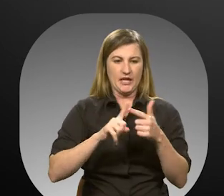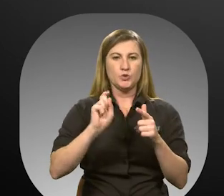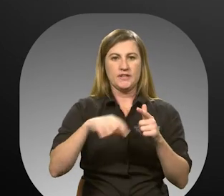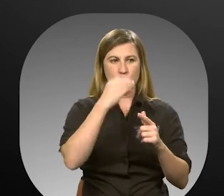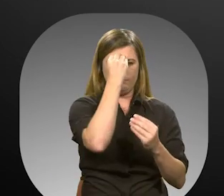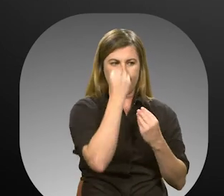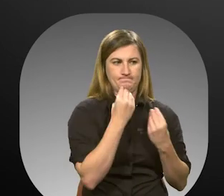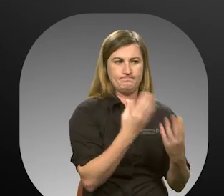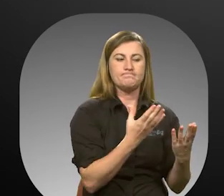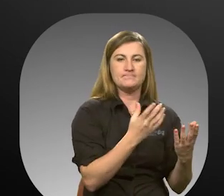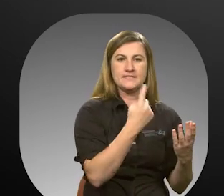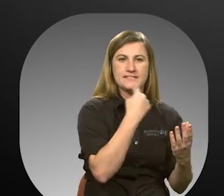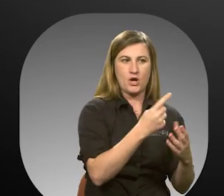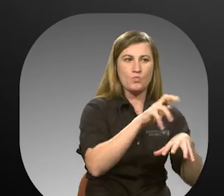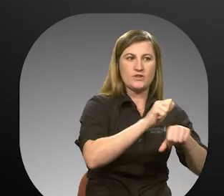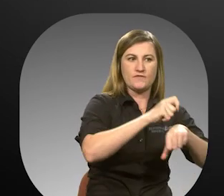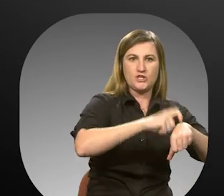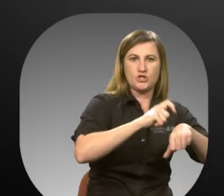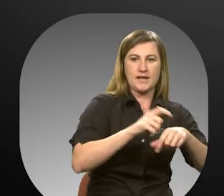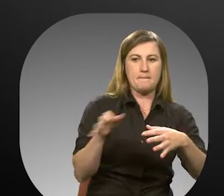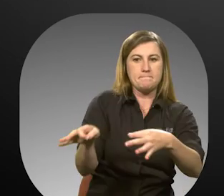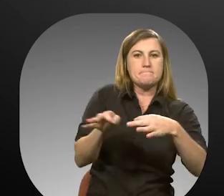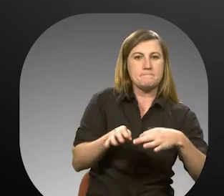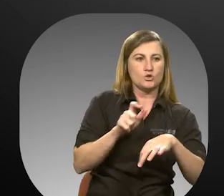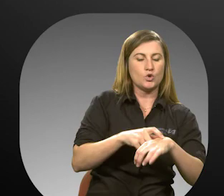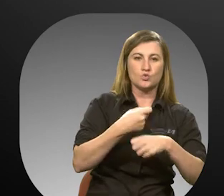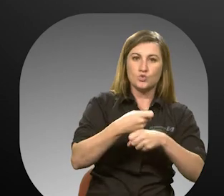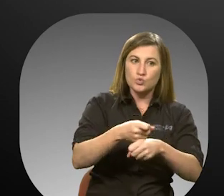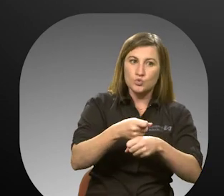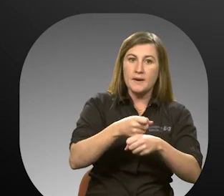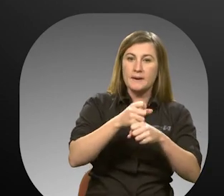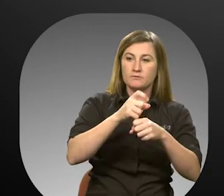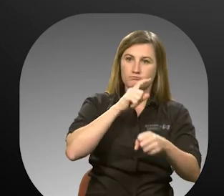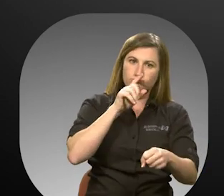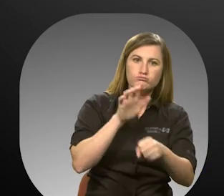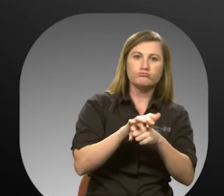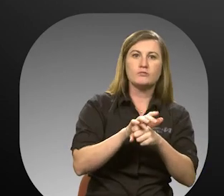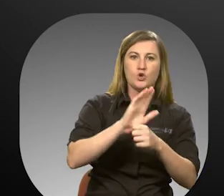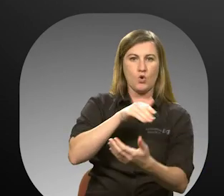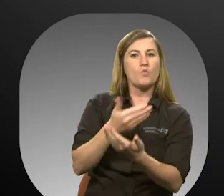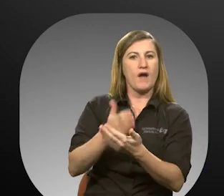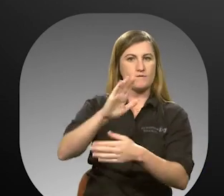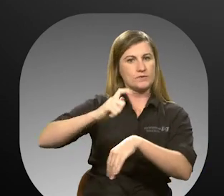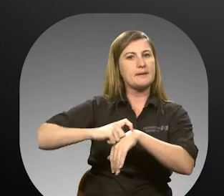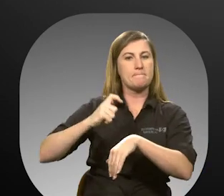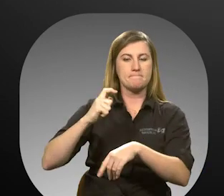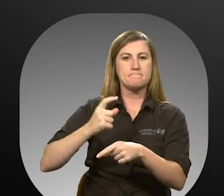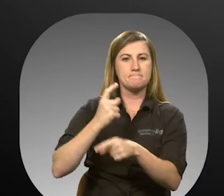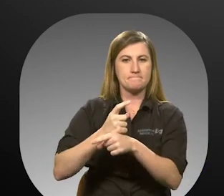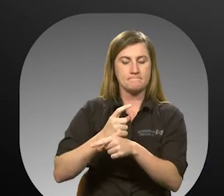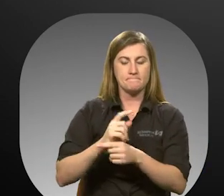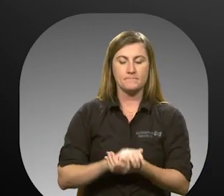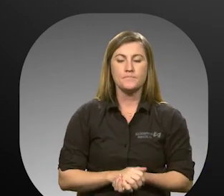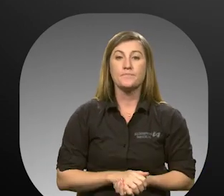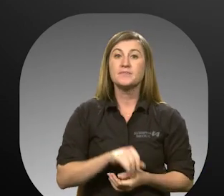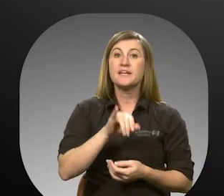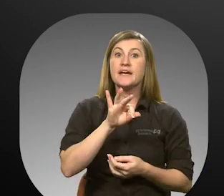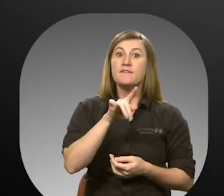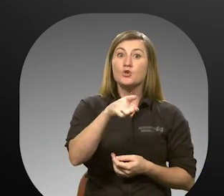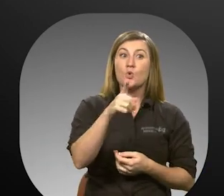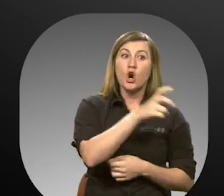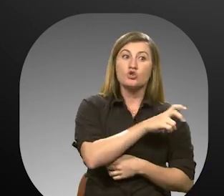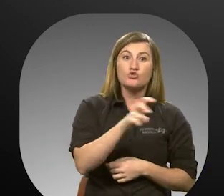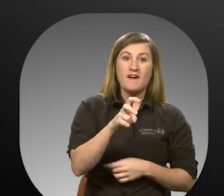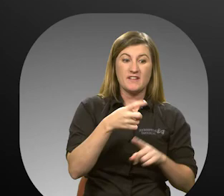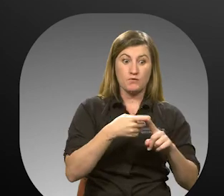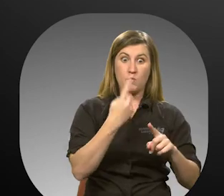reservation time should reflect the earlier time to ensure that you arrive for the scheduled appointment. If you are traveling